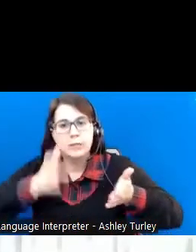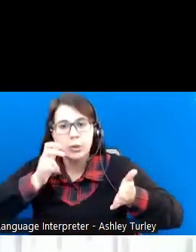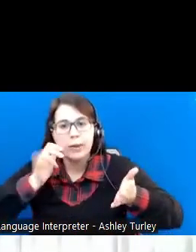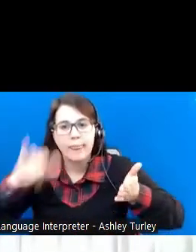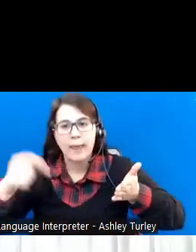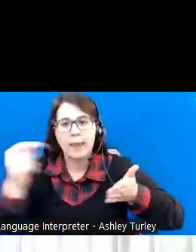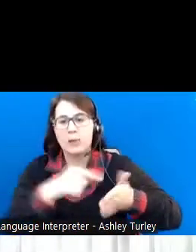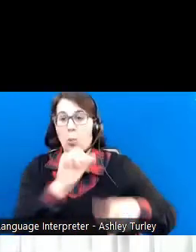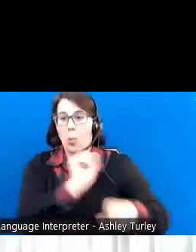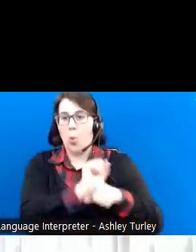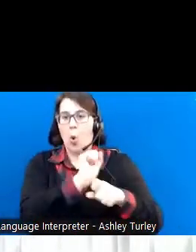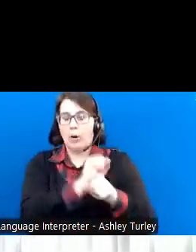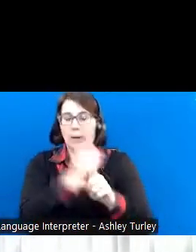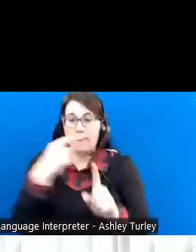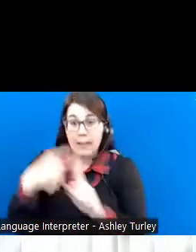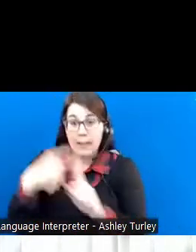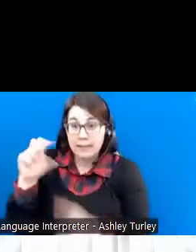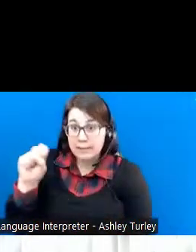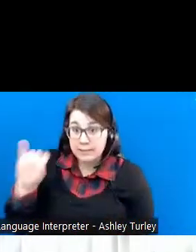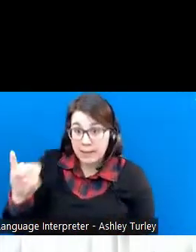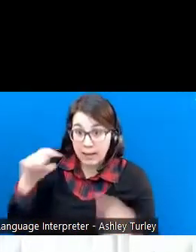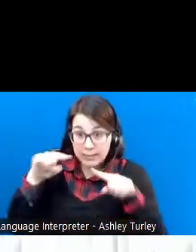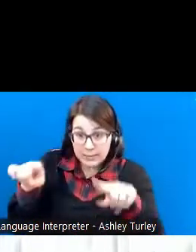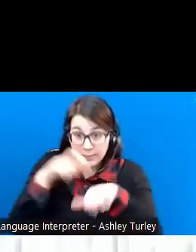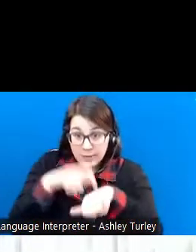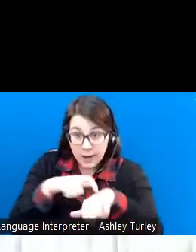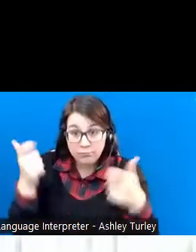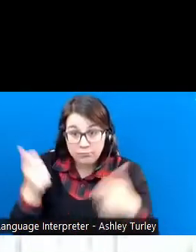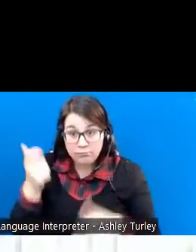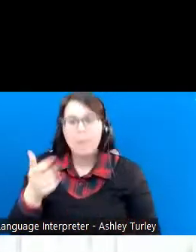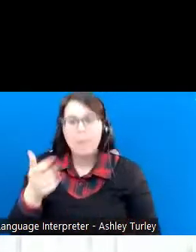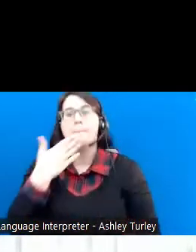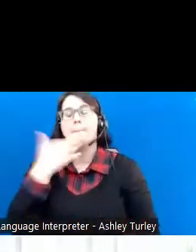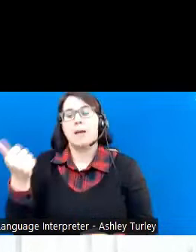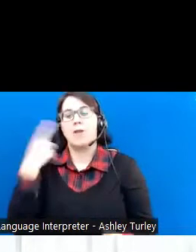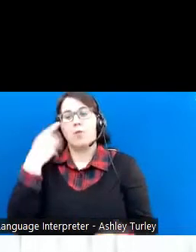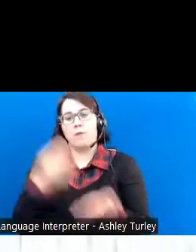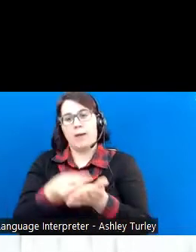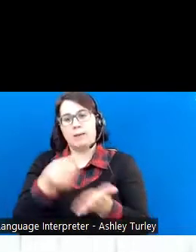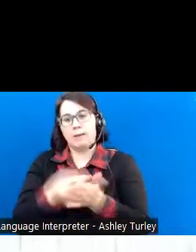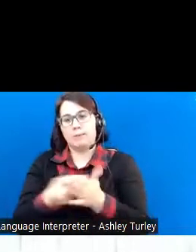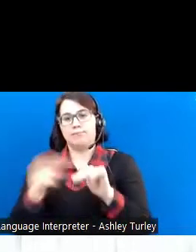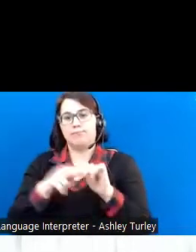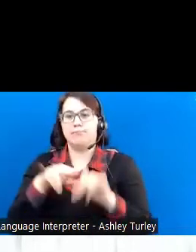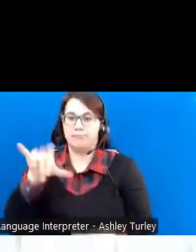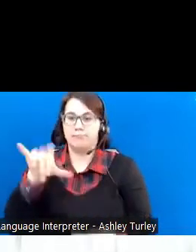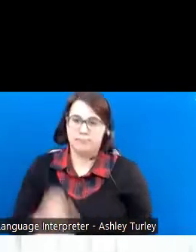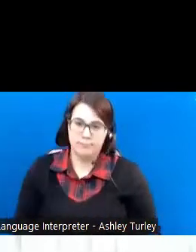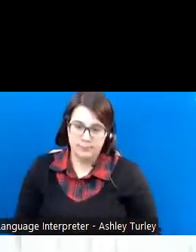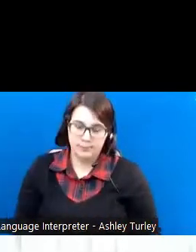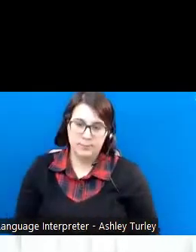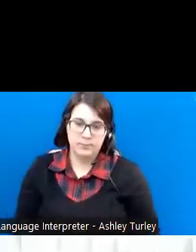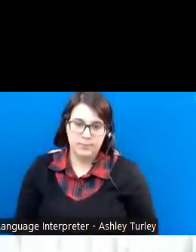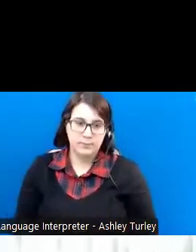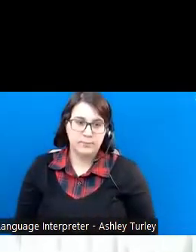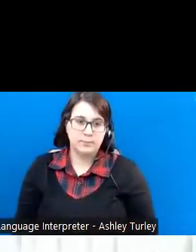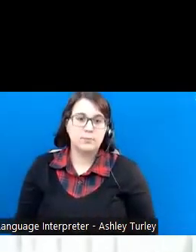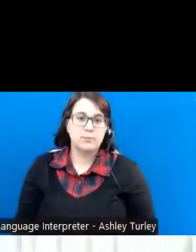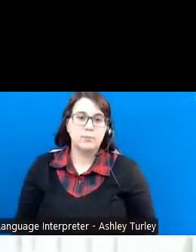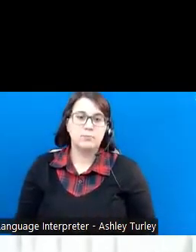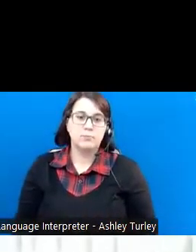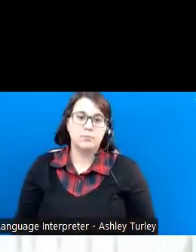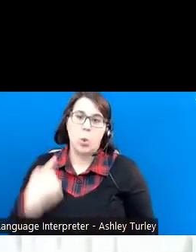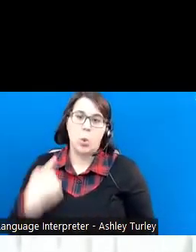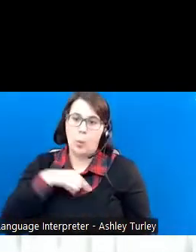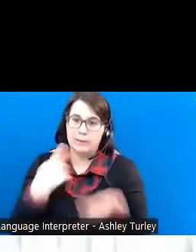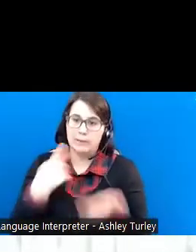while receiving SSI benefits is always financially better. When we talk about adding